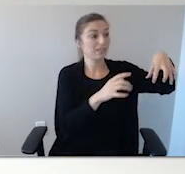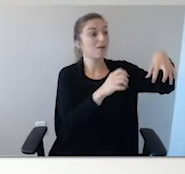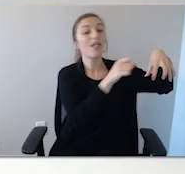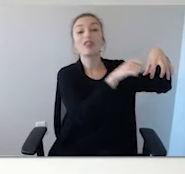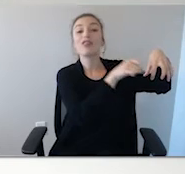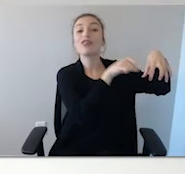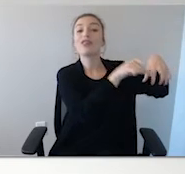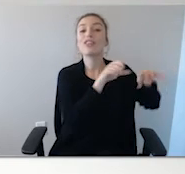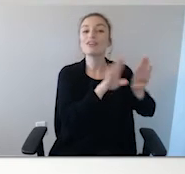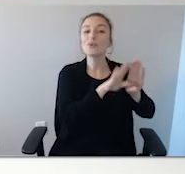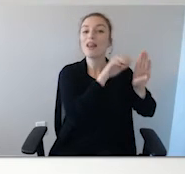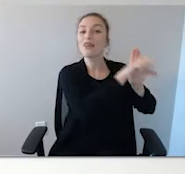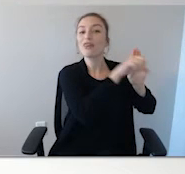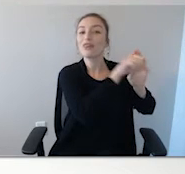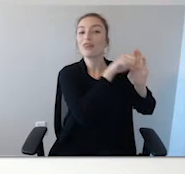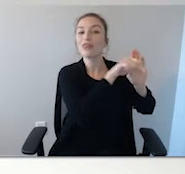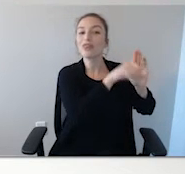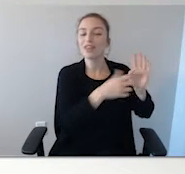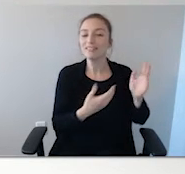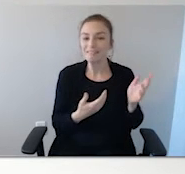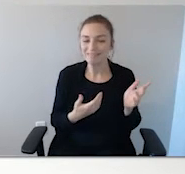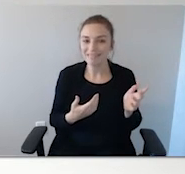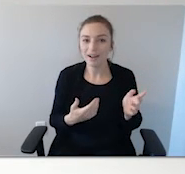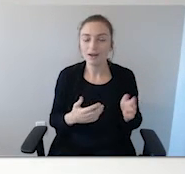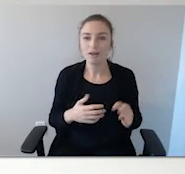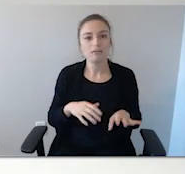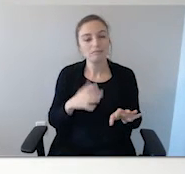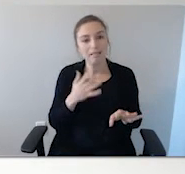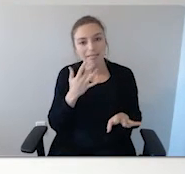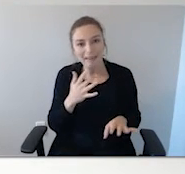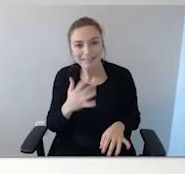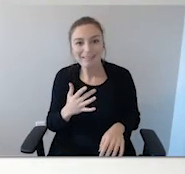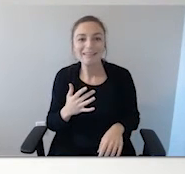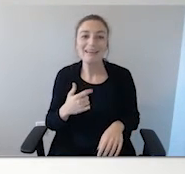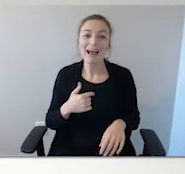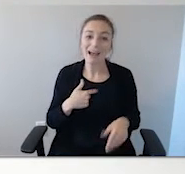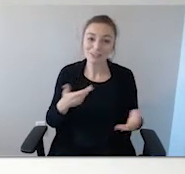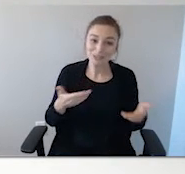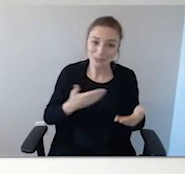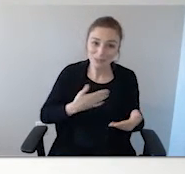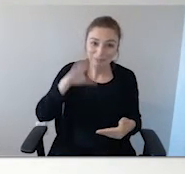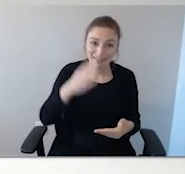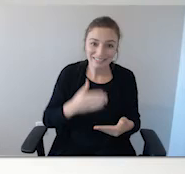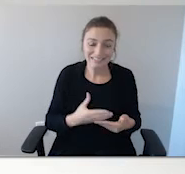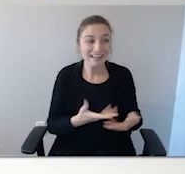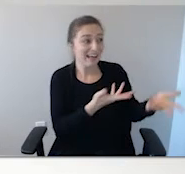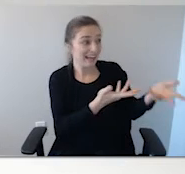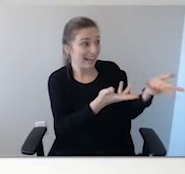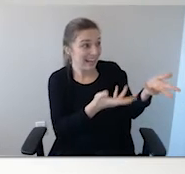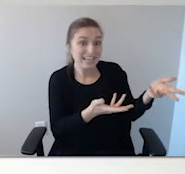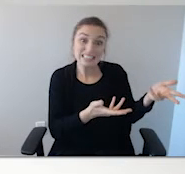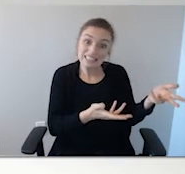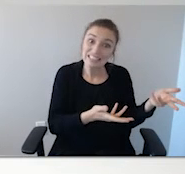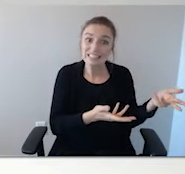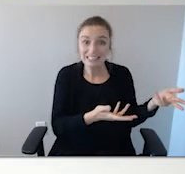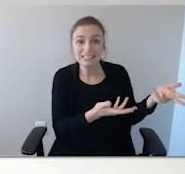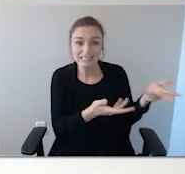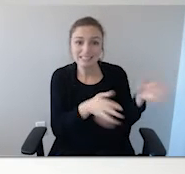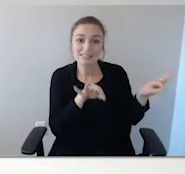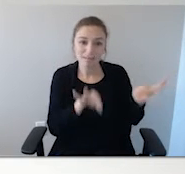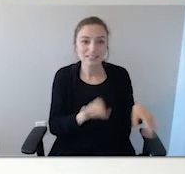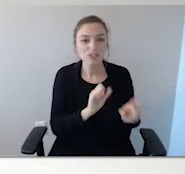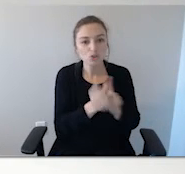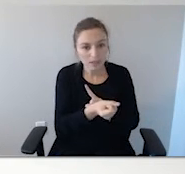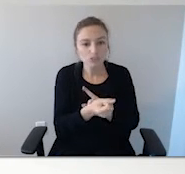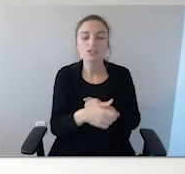introducing them to my son, because they had just returned from their snowbirds. They just returned, so I was able to introduce my son to them. But, yeah,